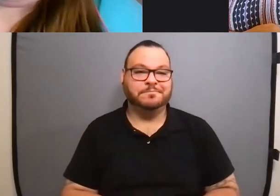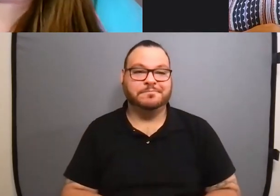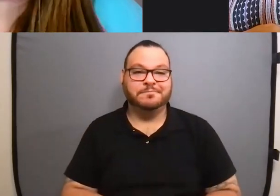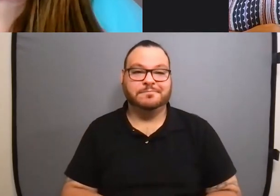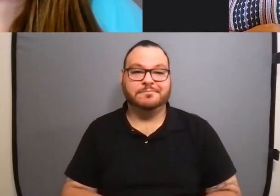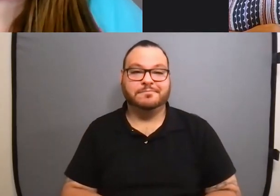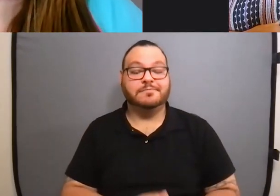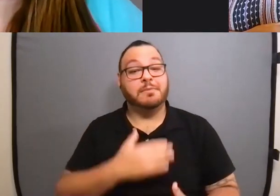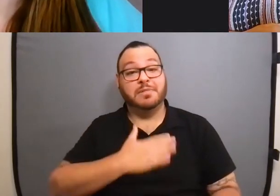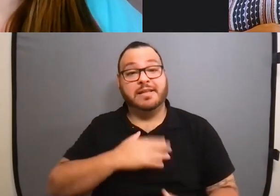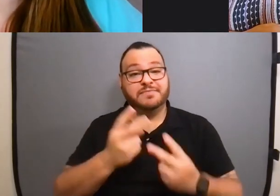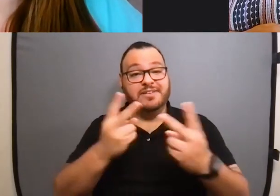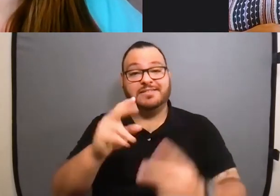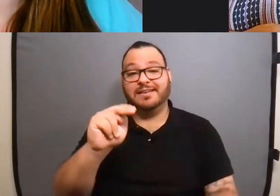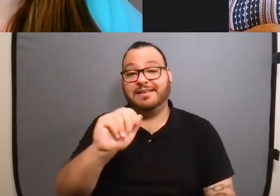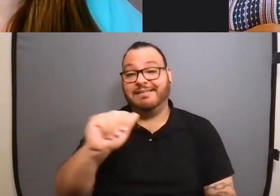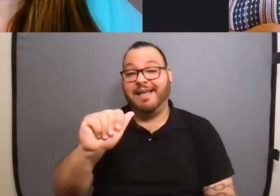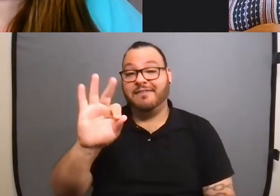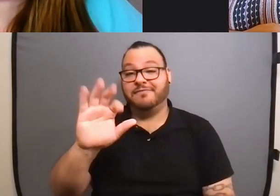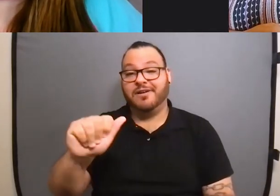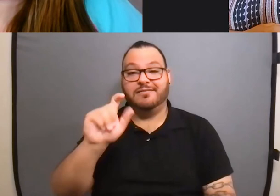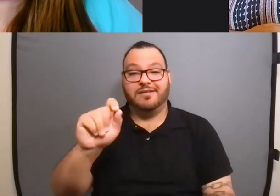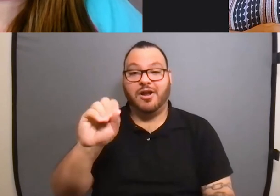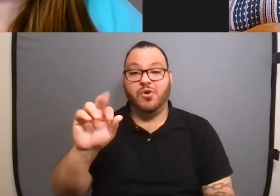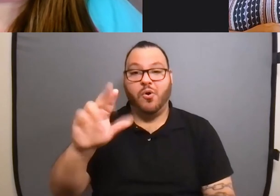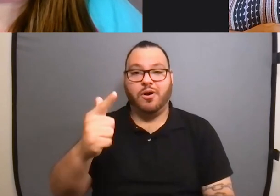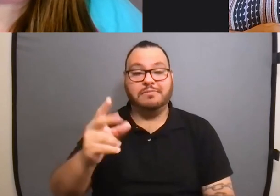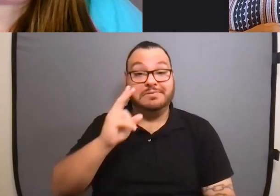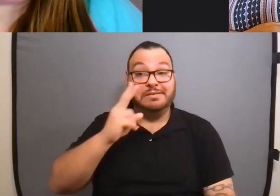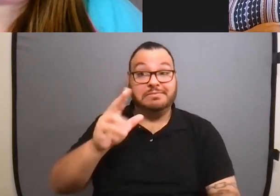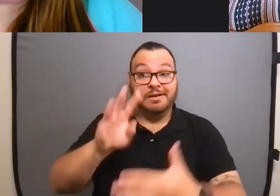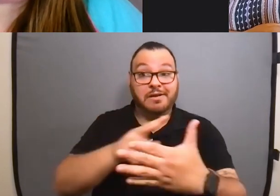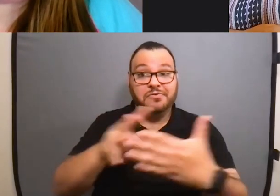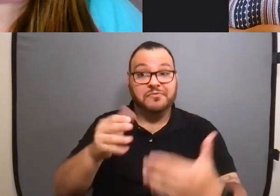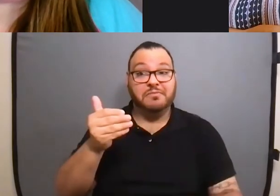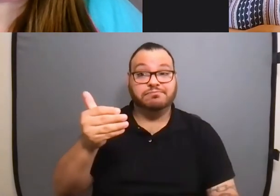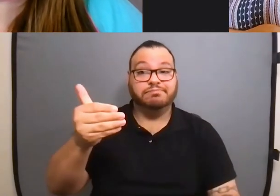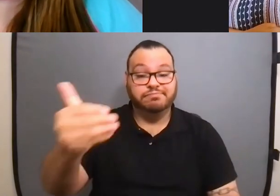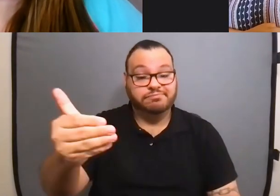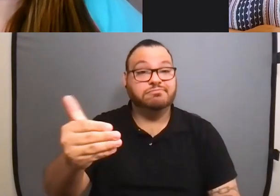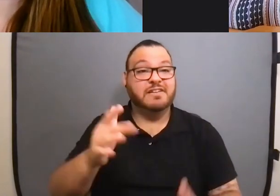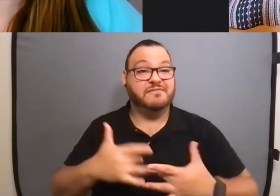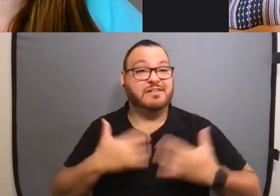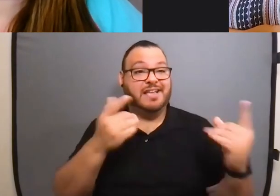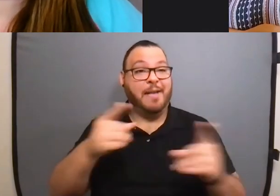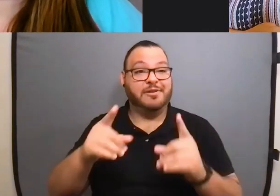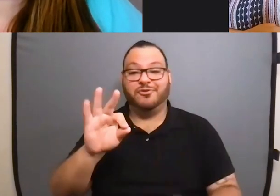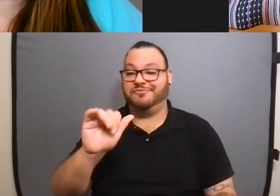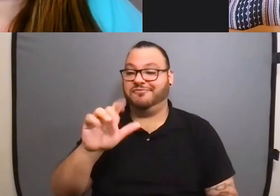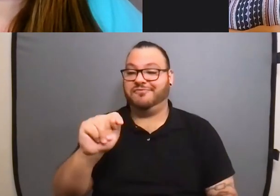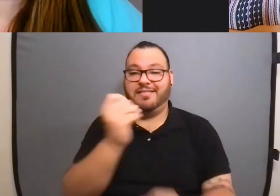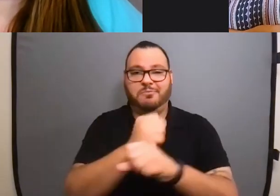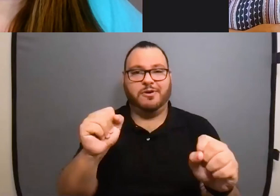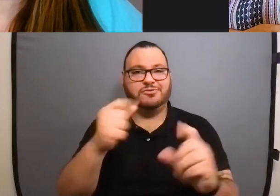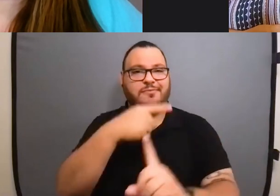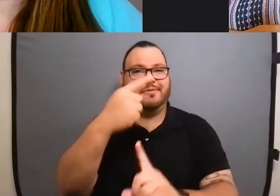please visit NAFA.org to see the schedule for the upcoming events that we have for fat liberation month. And also we are